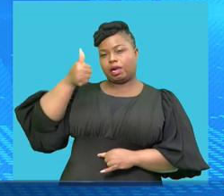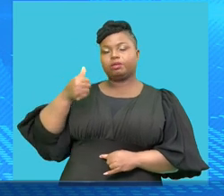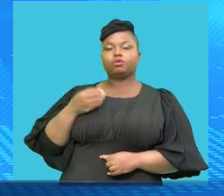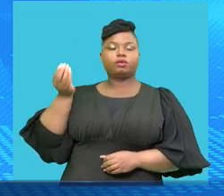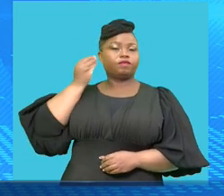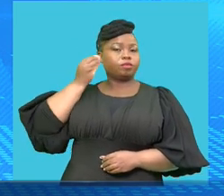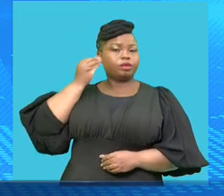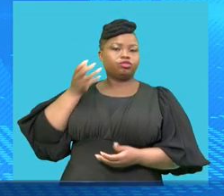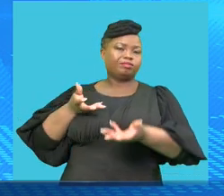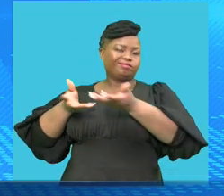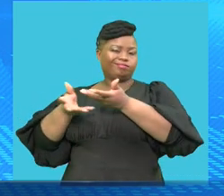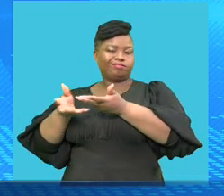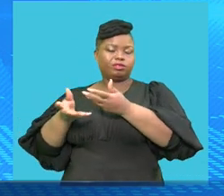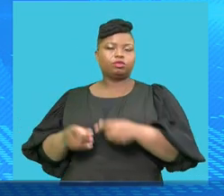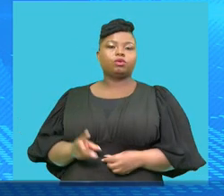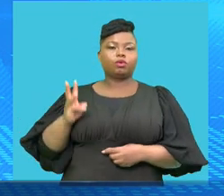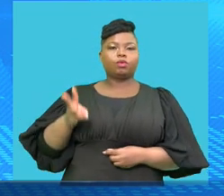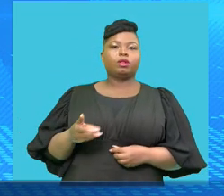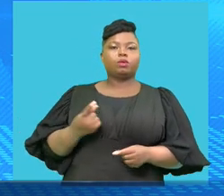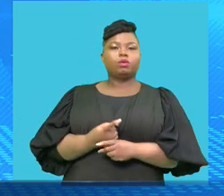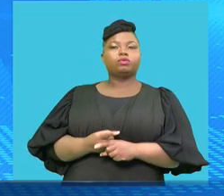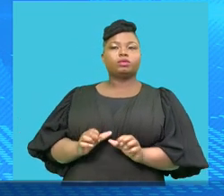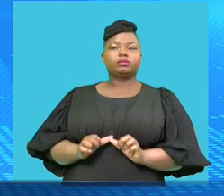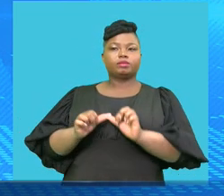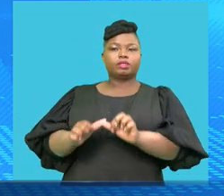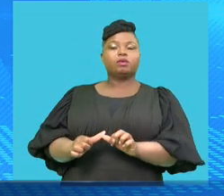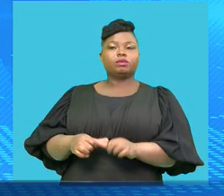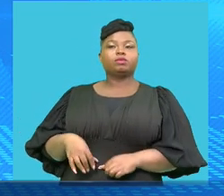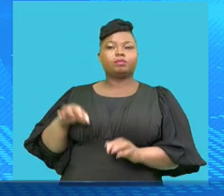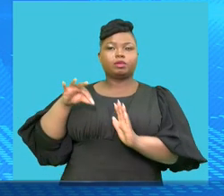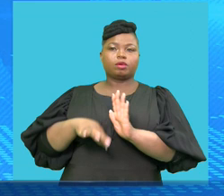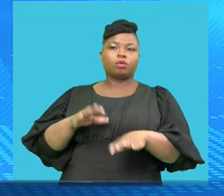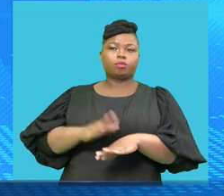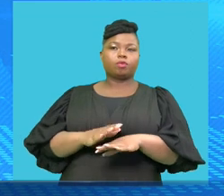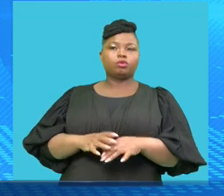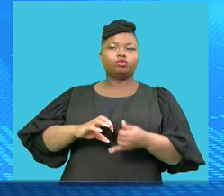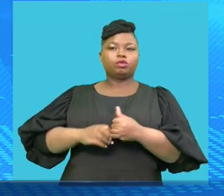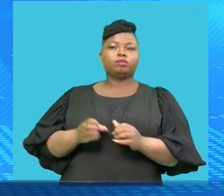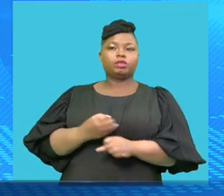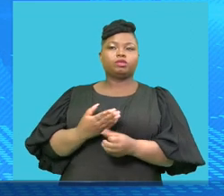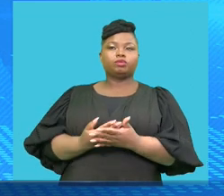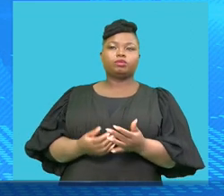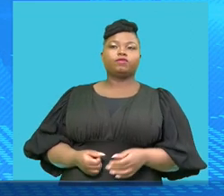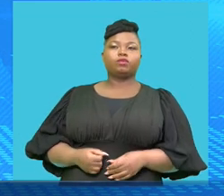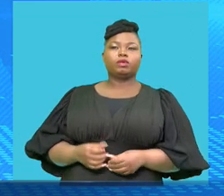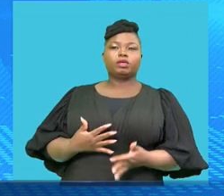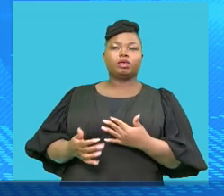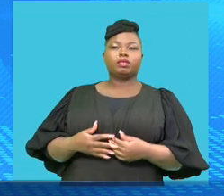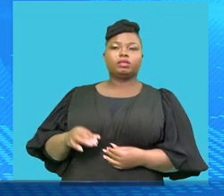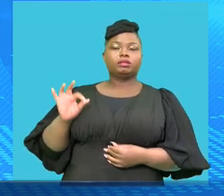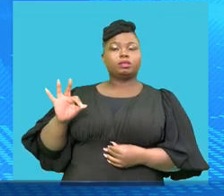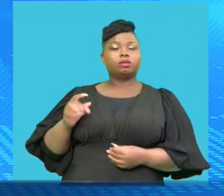information and we will continue to intensify our efforts in intercepting criminals and illicit substances,